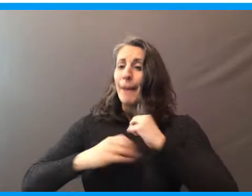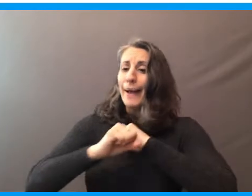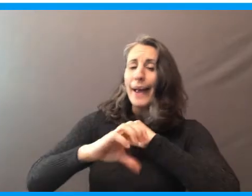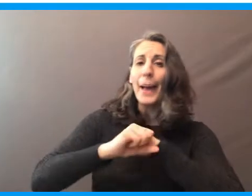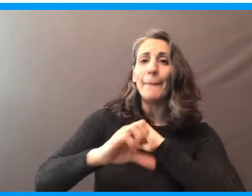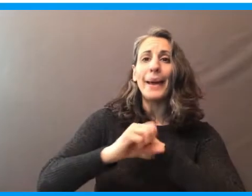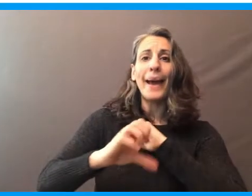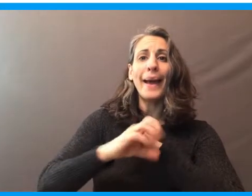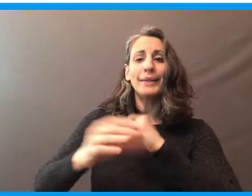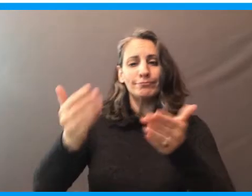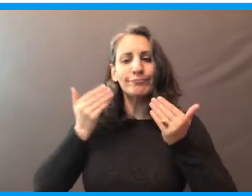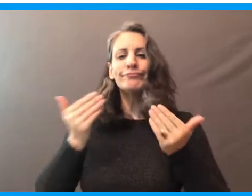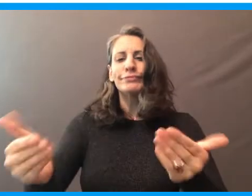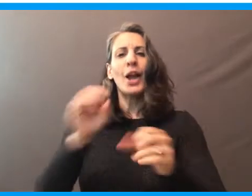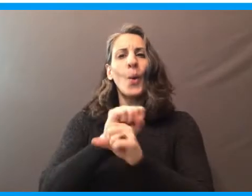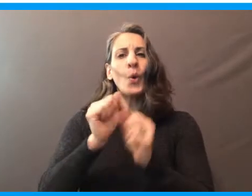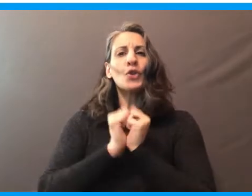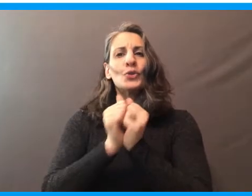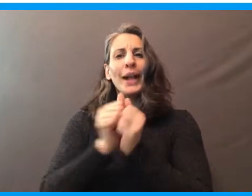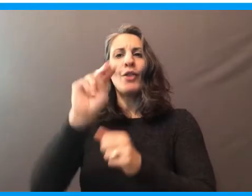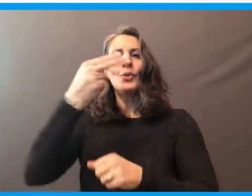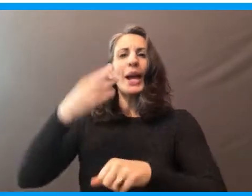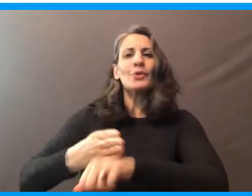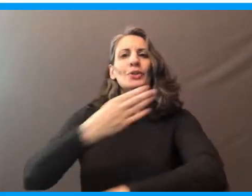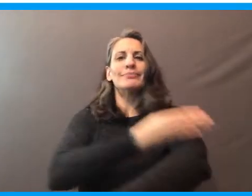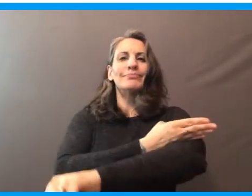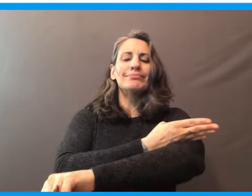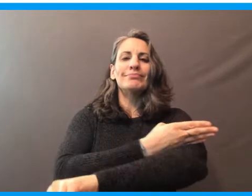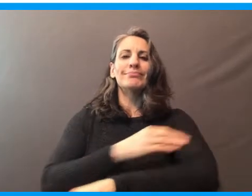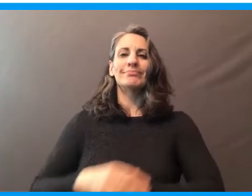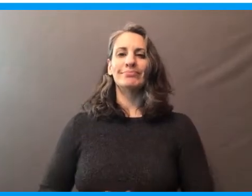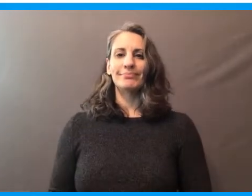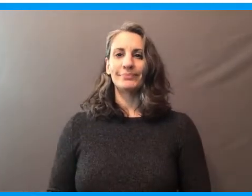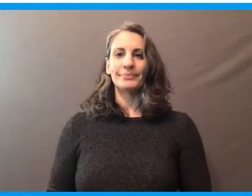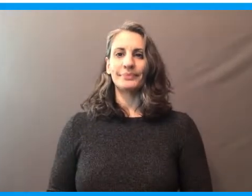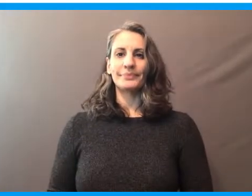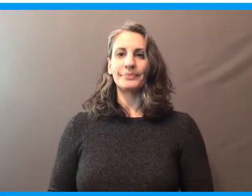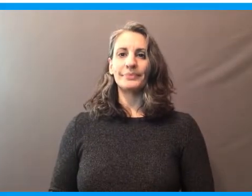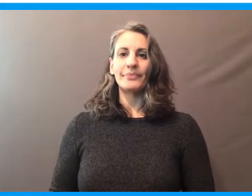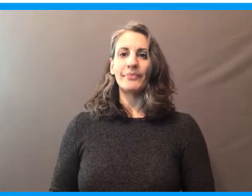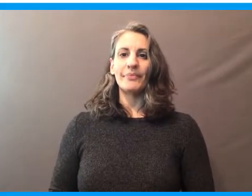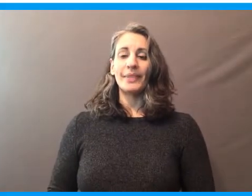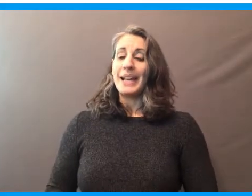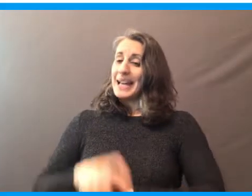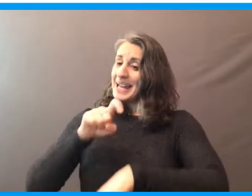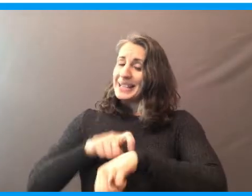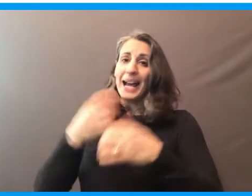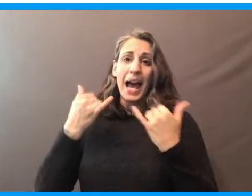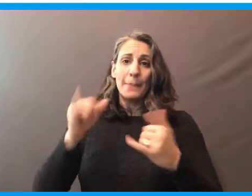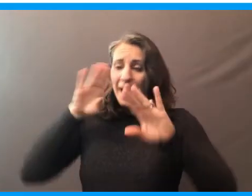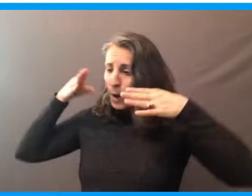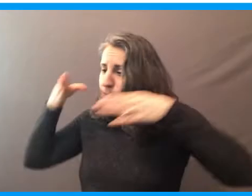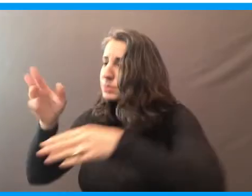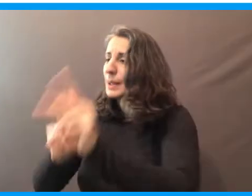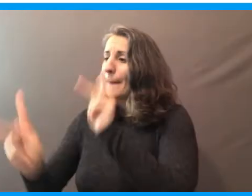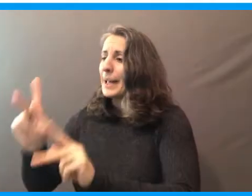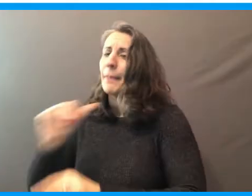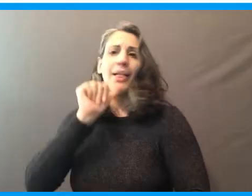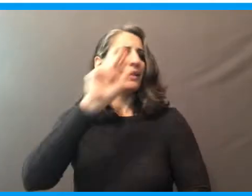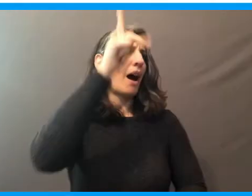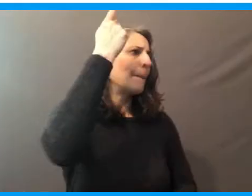campaign, and let's work together to move New Hampshire forward. It's time to put people over politics.